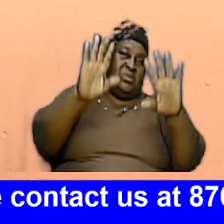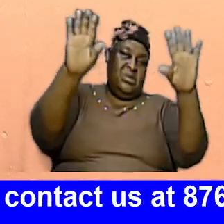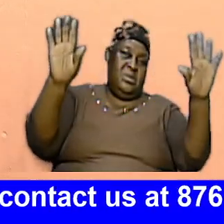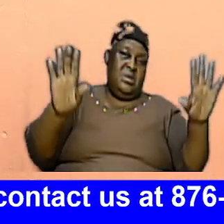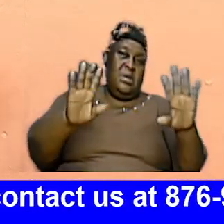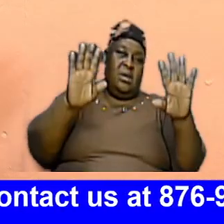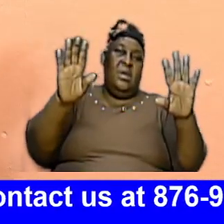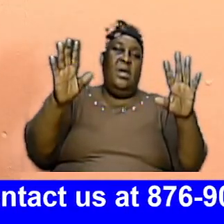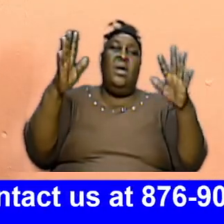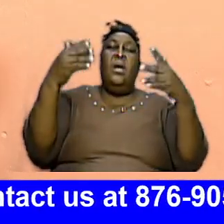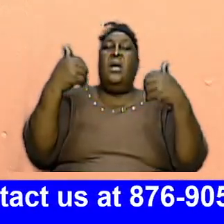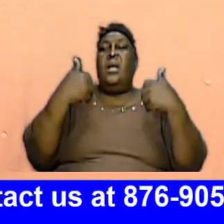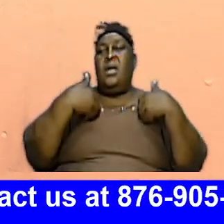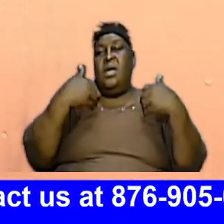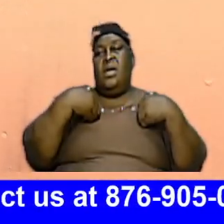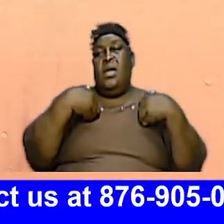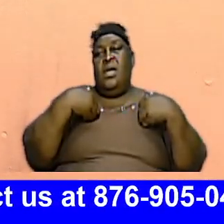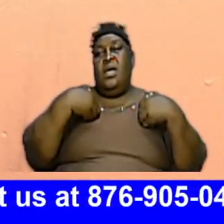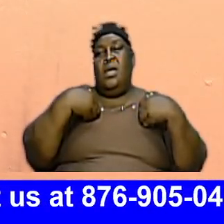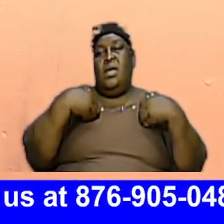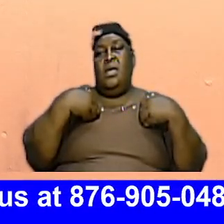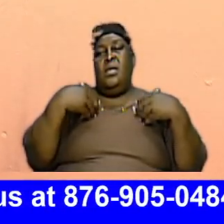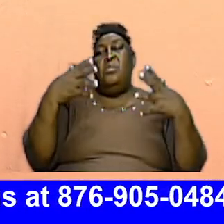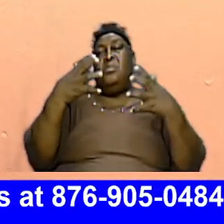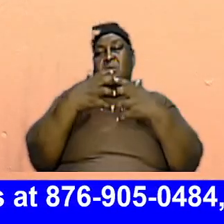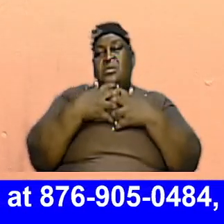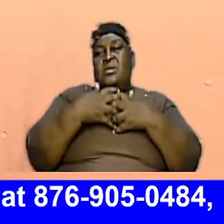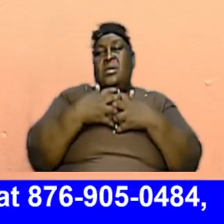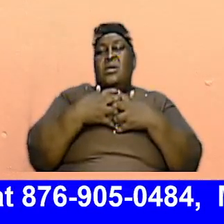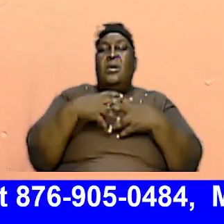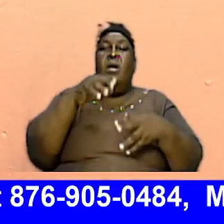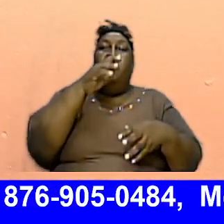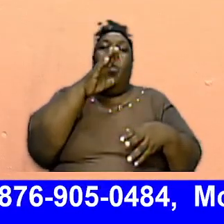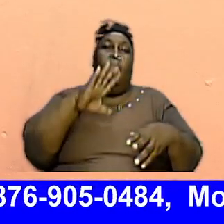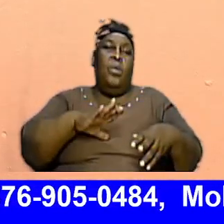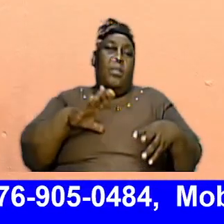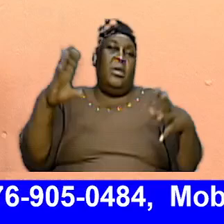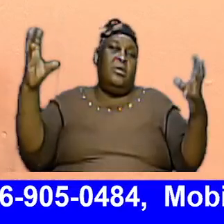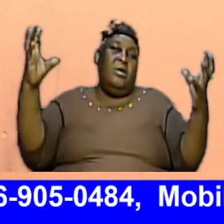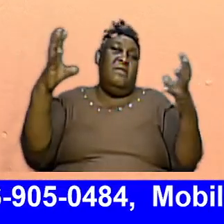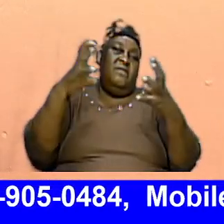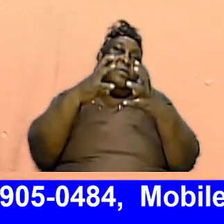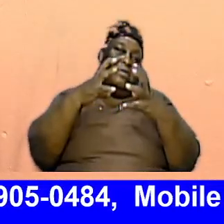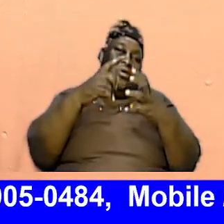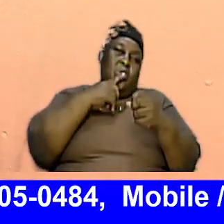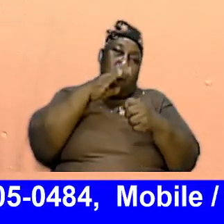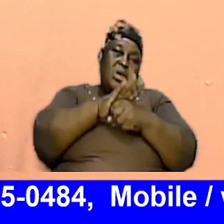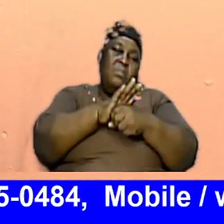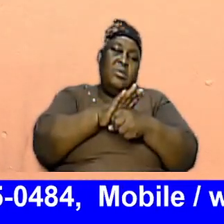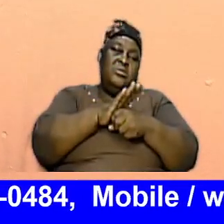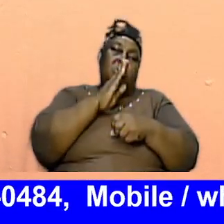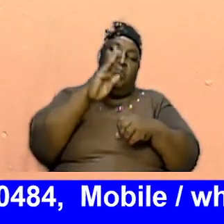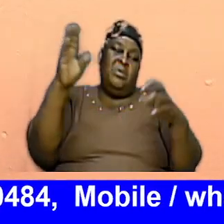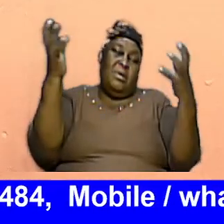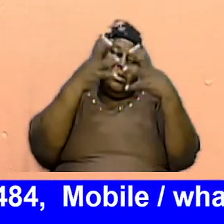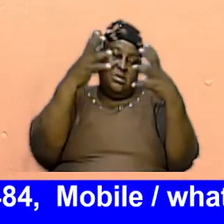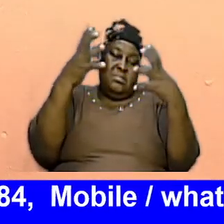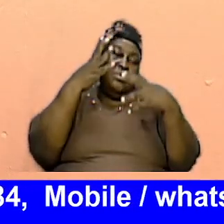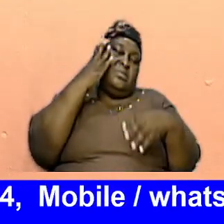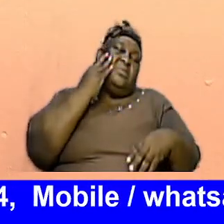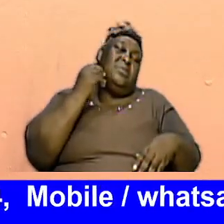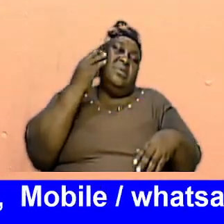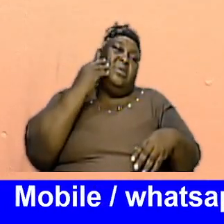We Are Going To Have The Culmination Of Our Women's Conference And It Promises To Be An Awesome Experience